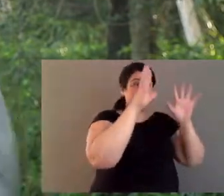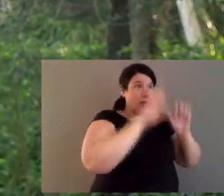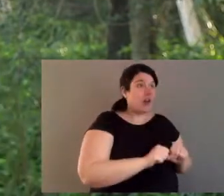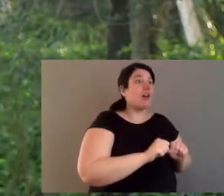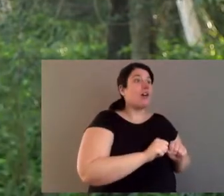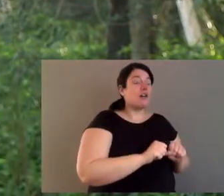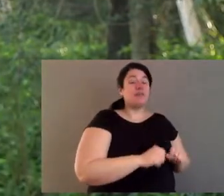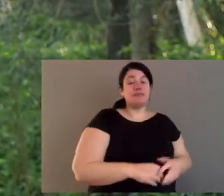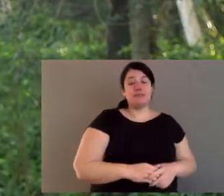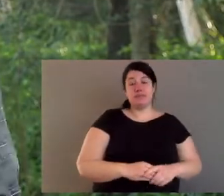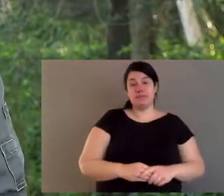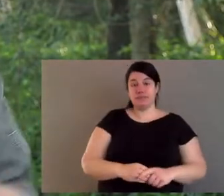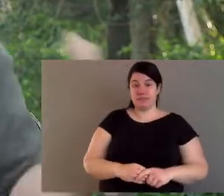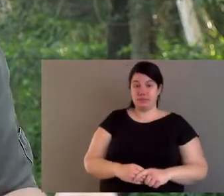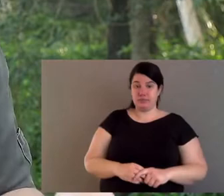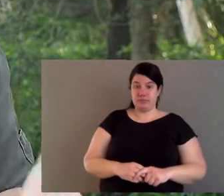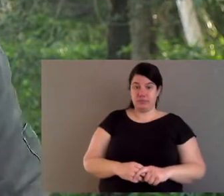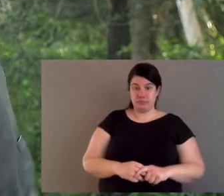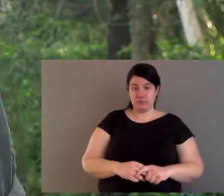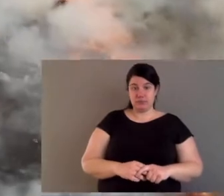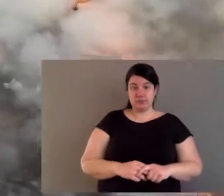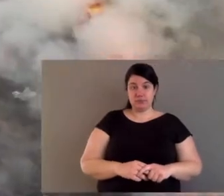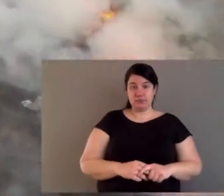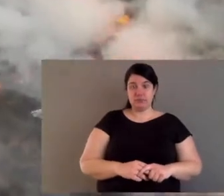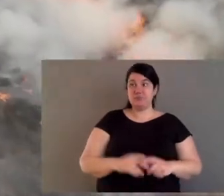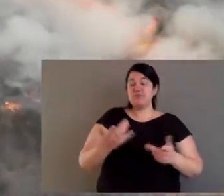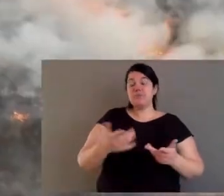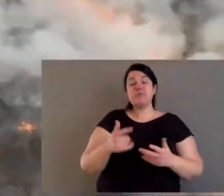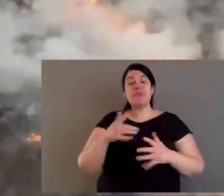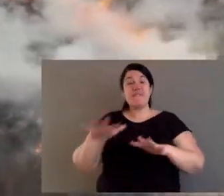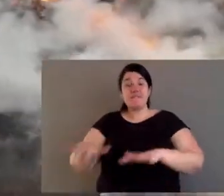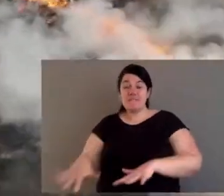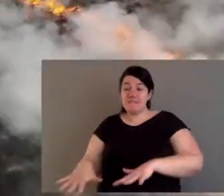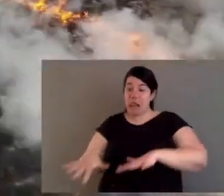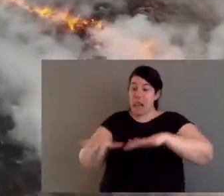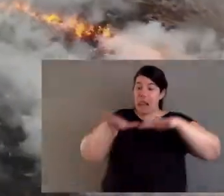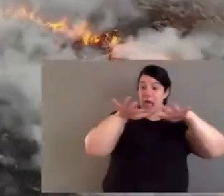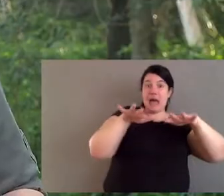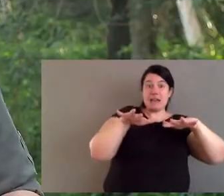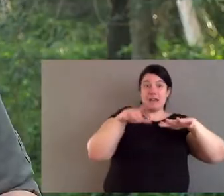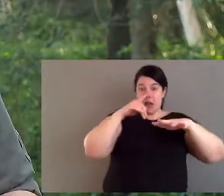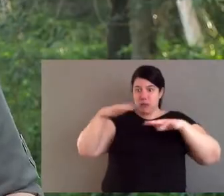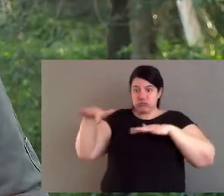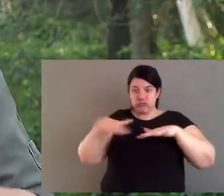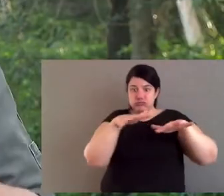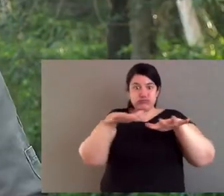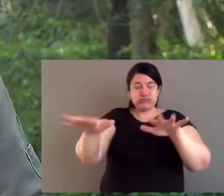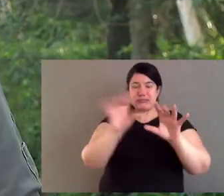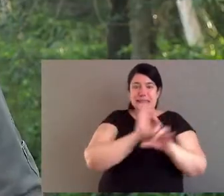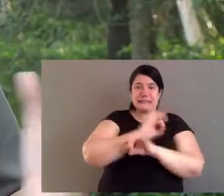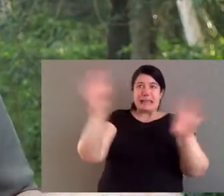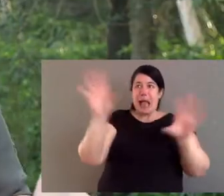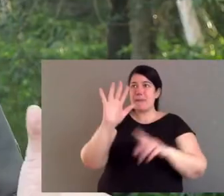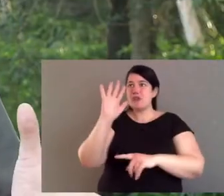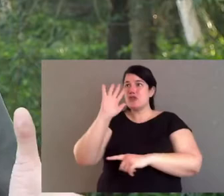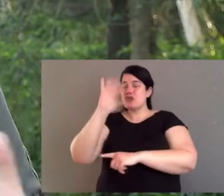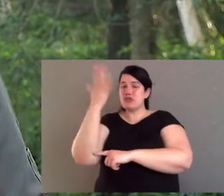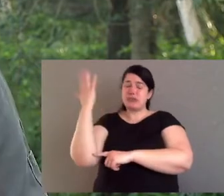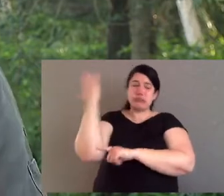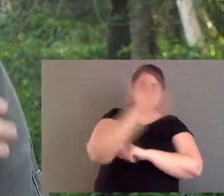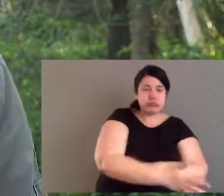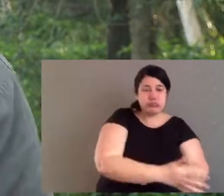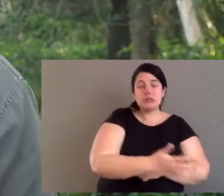repopulate that with animals. What's needed? Fires are really scary. You know, a flood can come through,